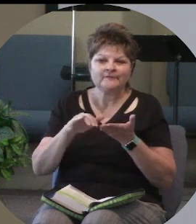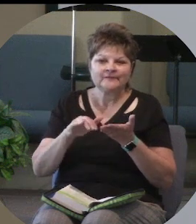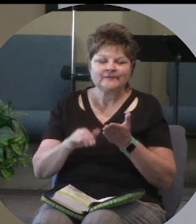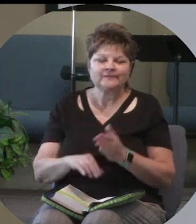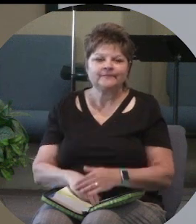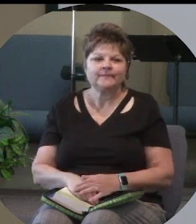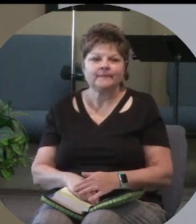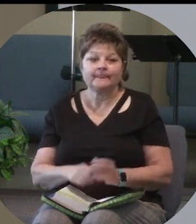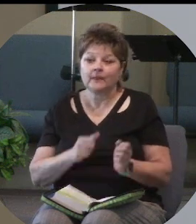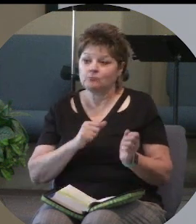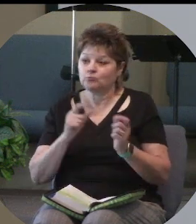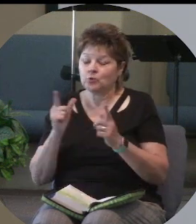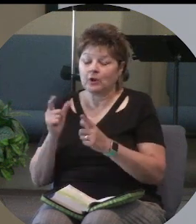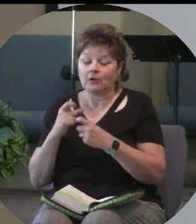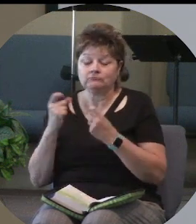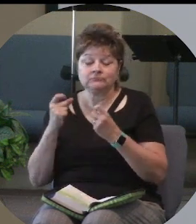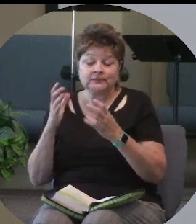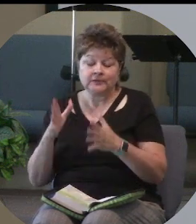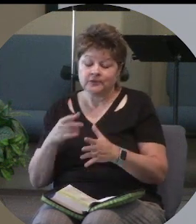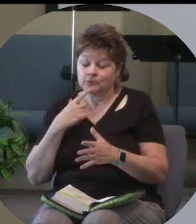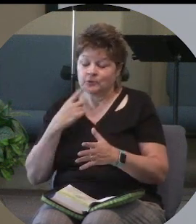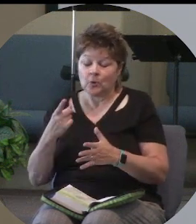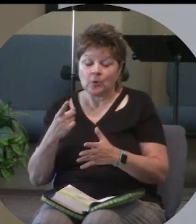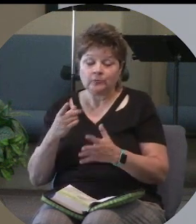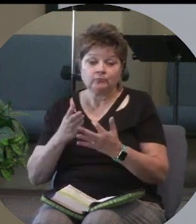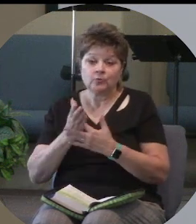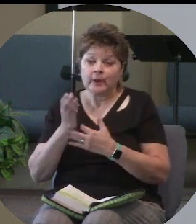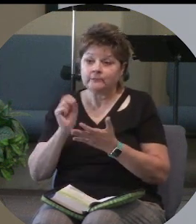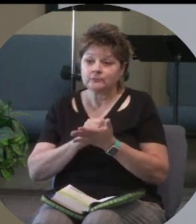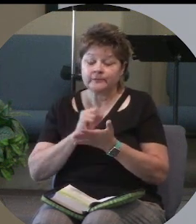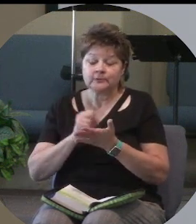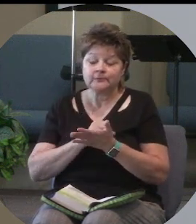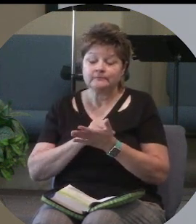We're all sinners right? That's what we're told throughout scripture.